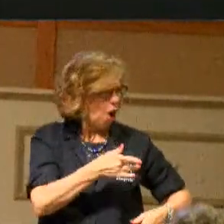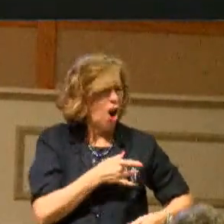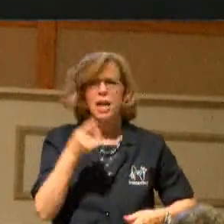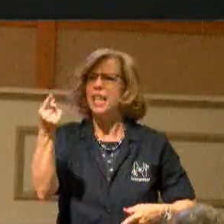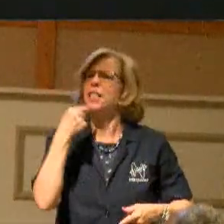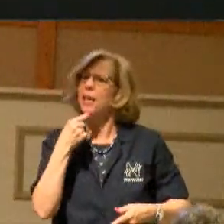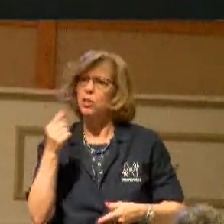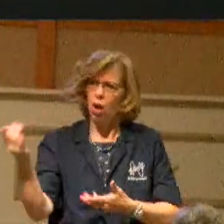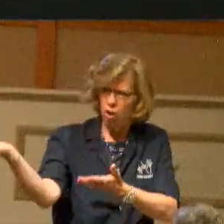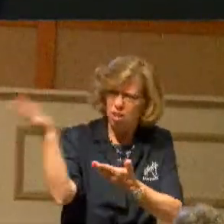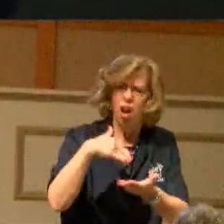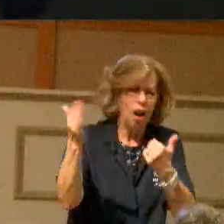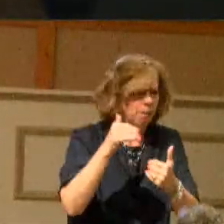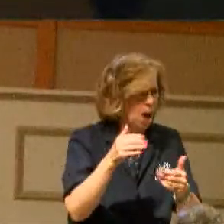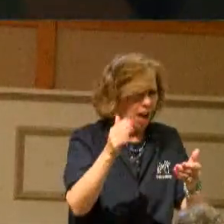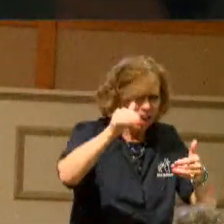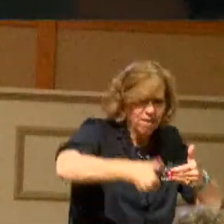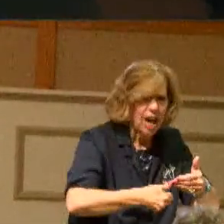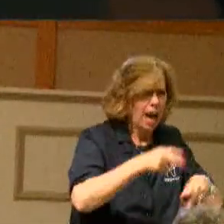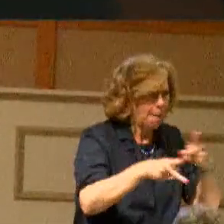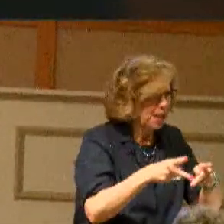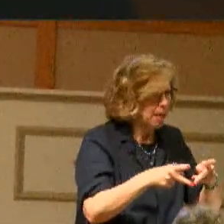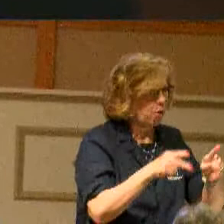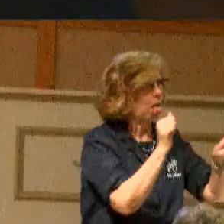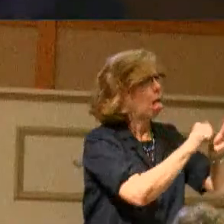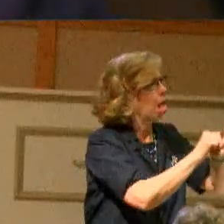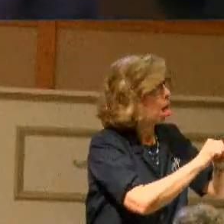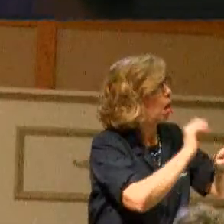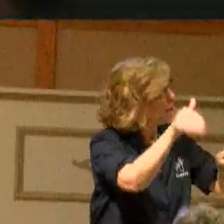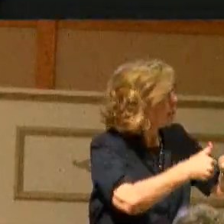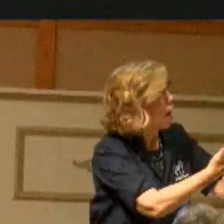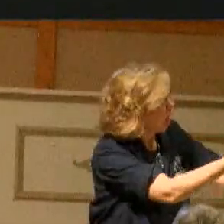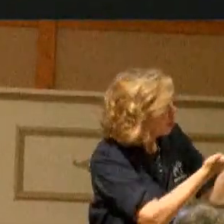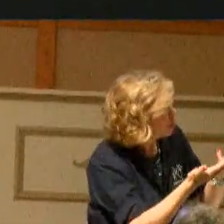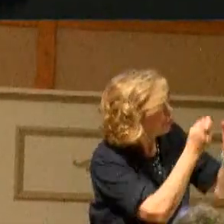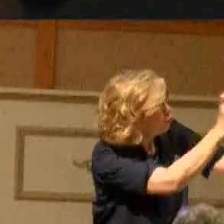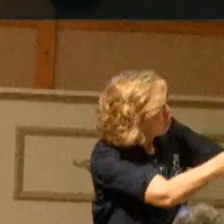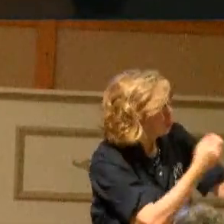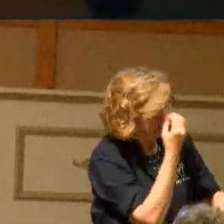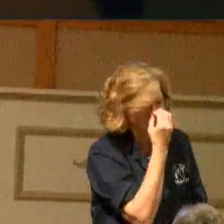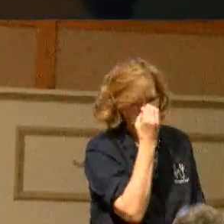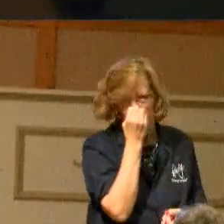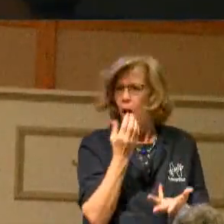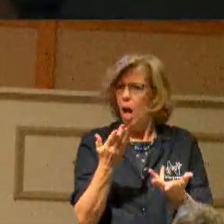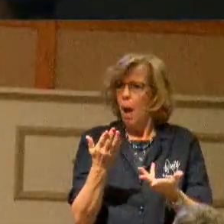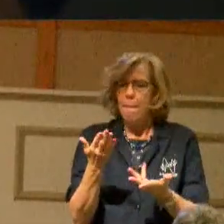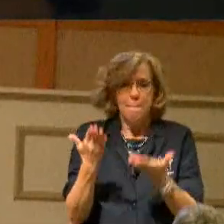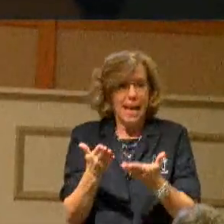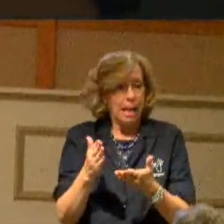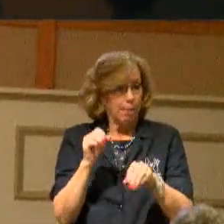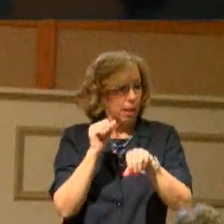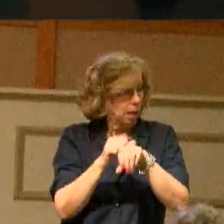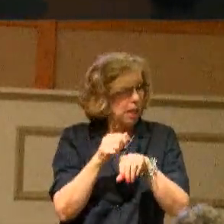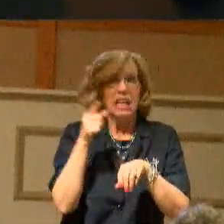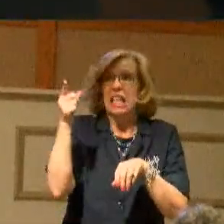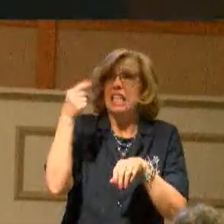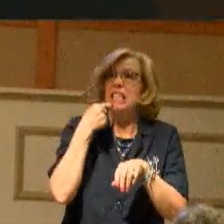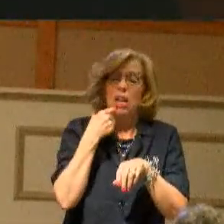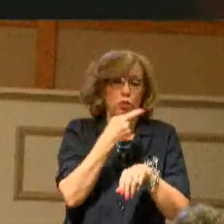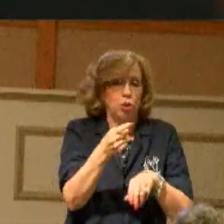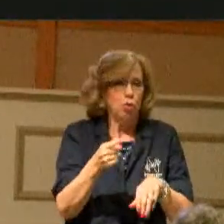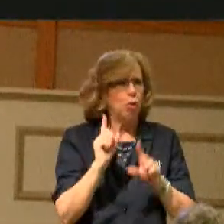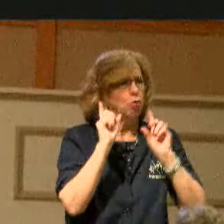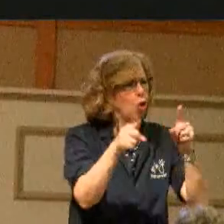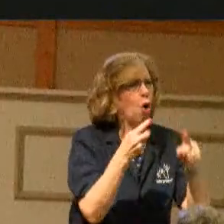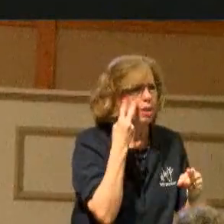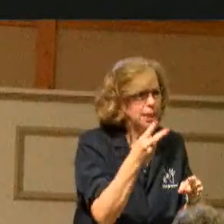and invite them. You need to follow up on somebody who's absent and say, hey, here's some brownies, some cookies. I just want you to know we love you, we care about you, we miss you, we'd